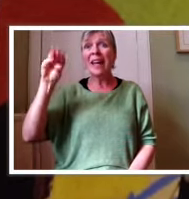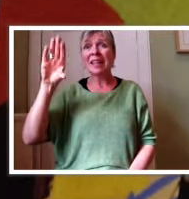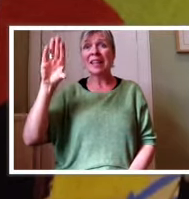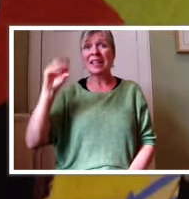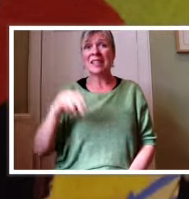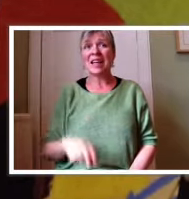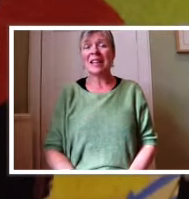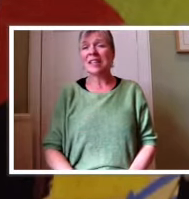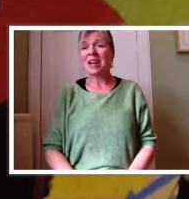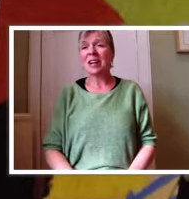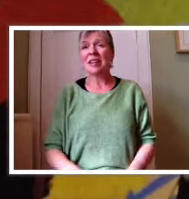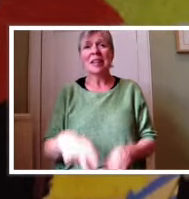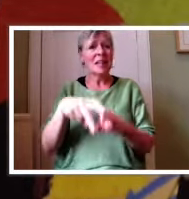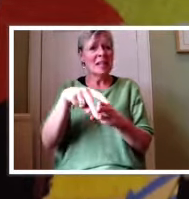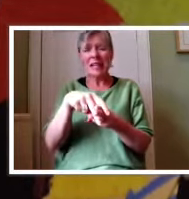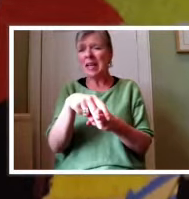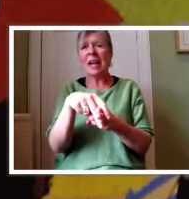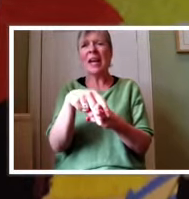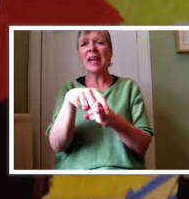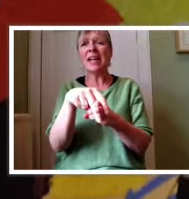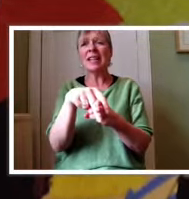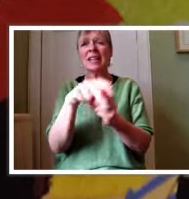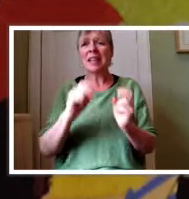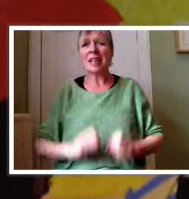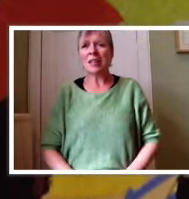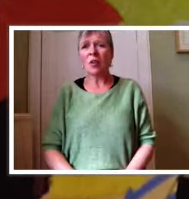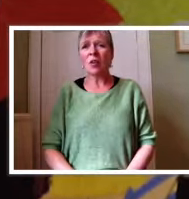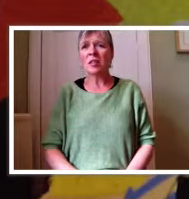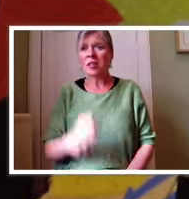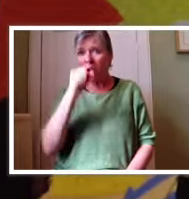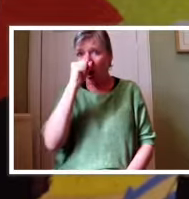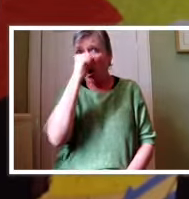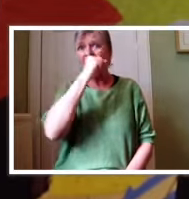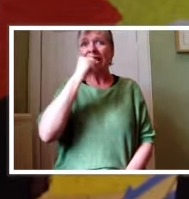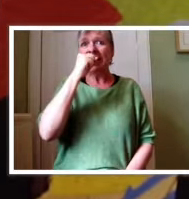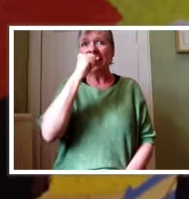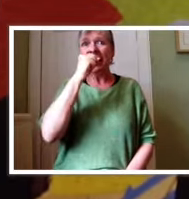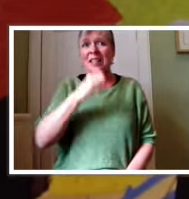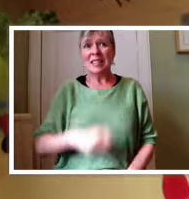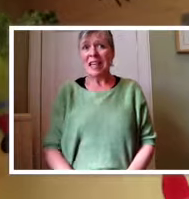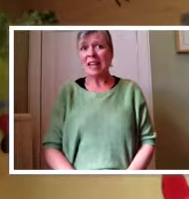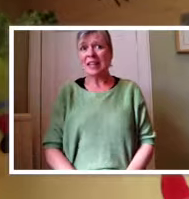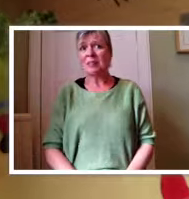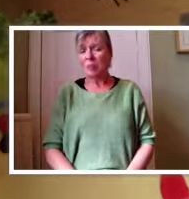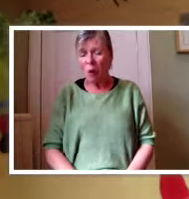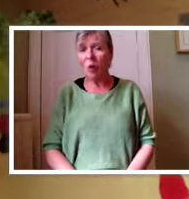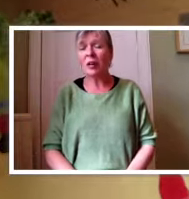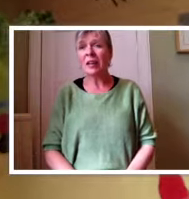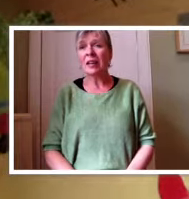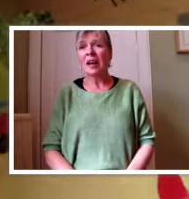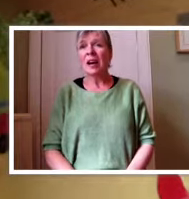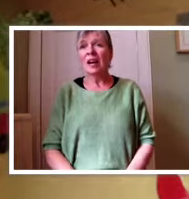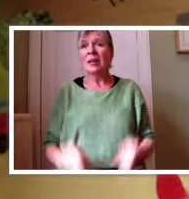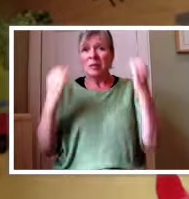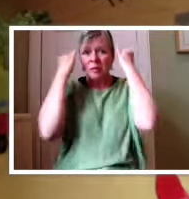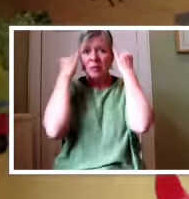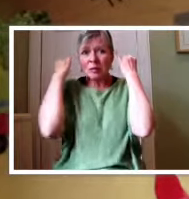Quack, said the duck. Neigh, said the horse. Quack, said the hog.